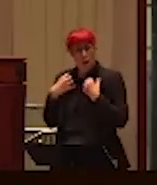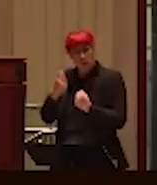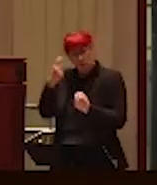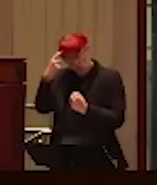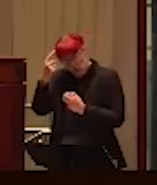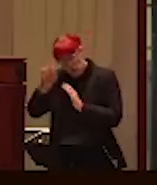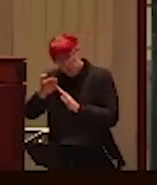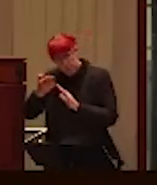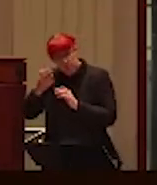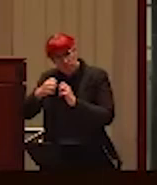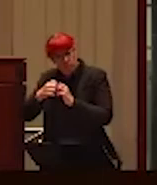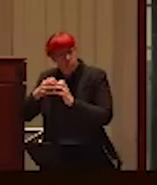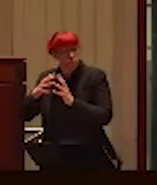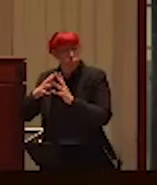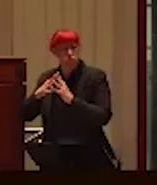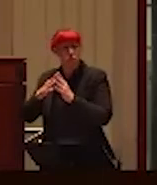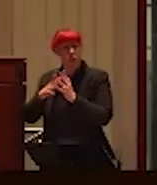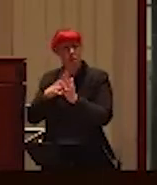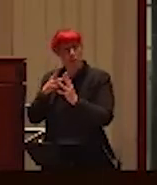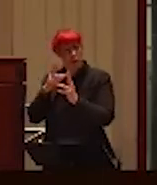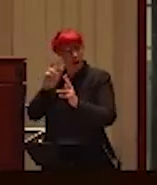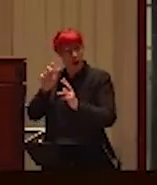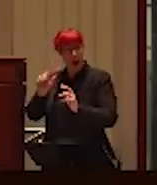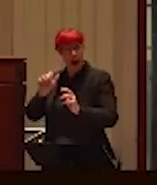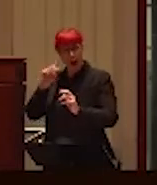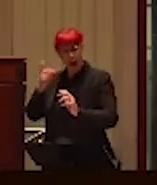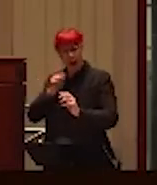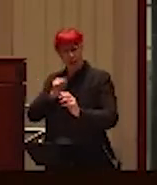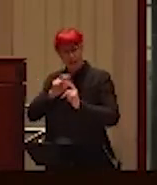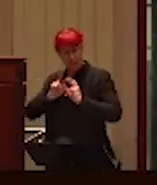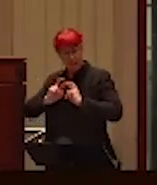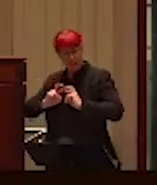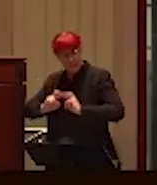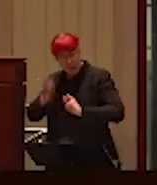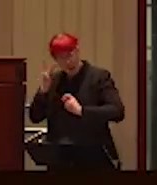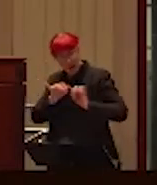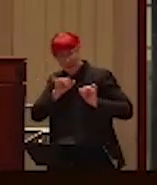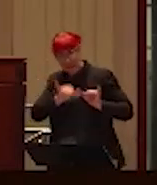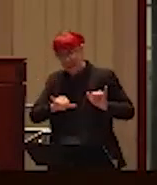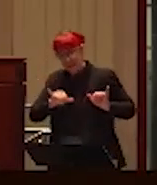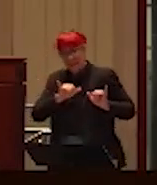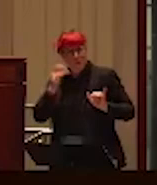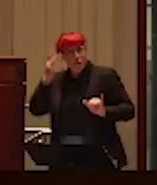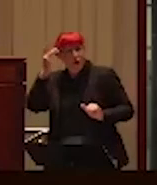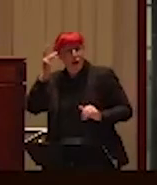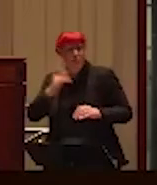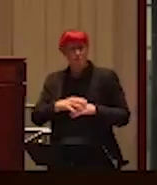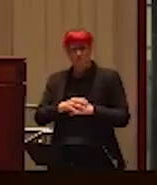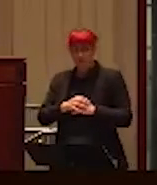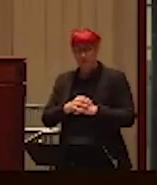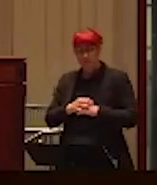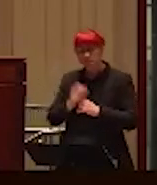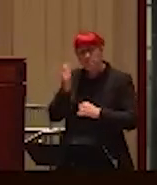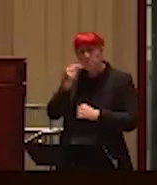and, and here's kind of how, how all that happened. The reality is that it, the, the violence,